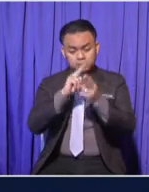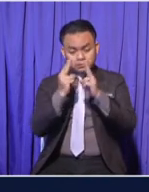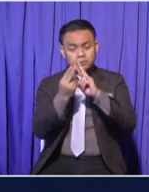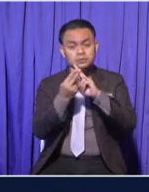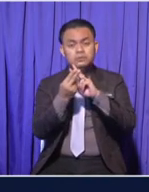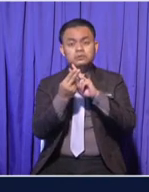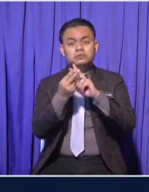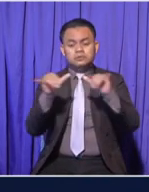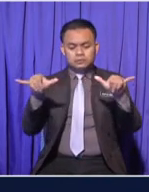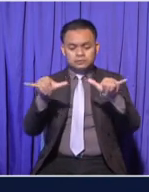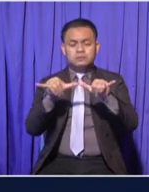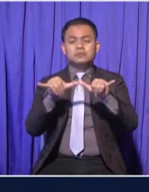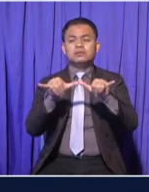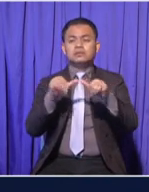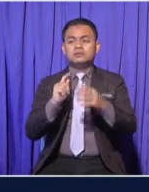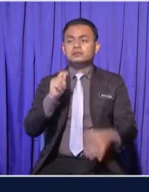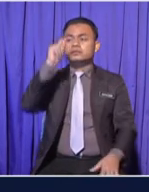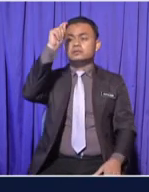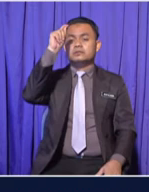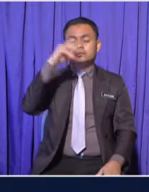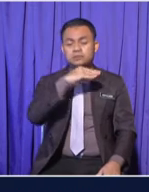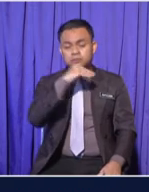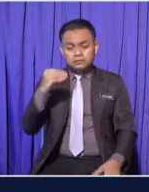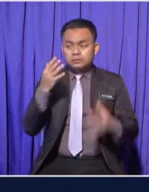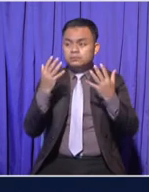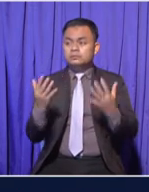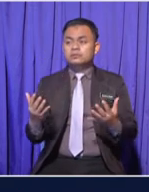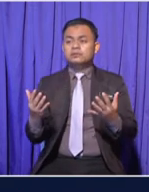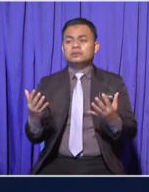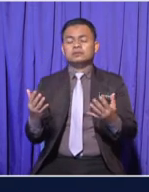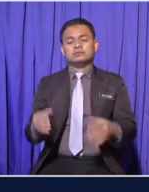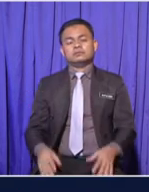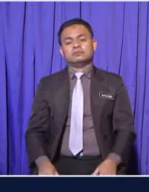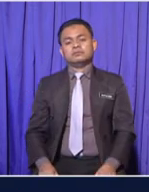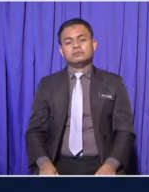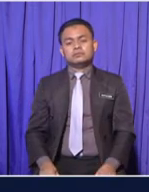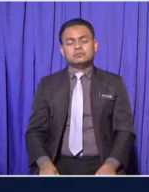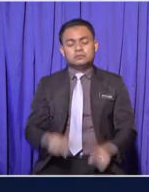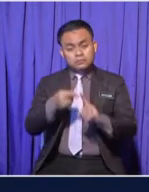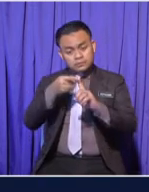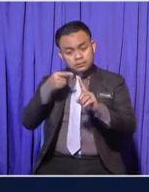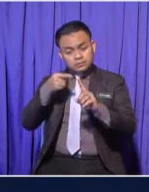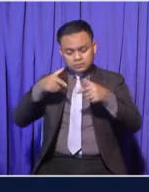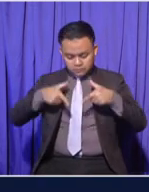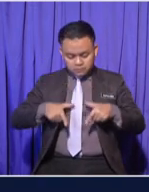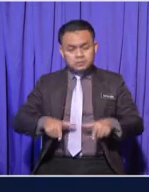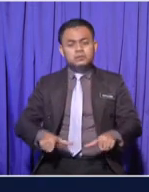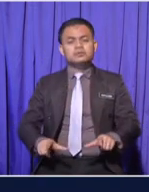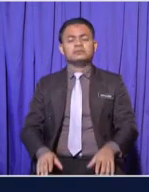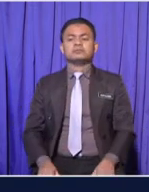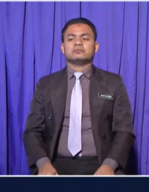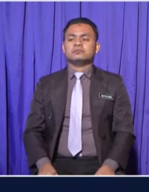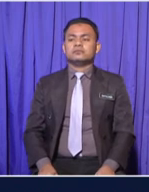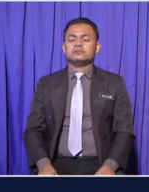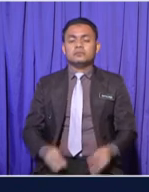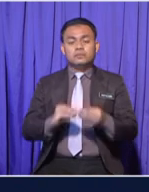Of size Hight And weakness Among individuals Since birth Number